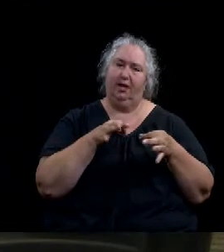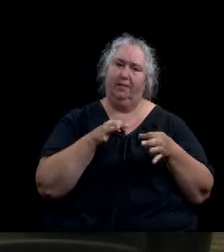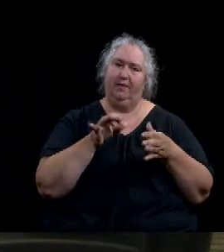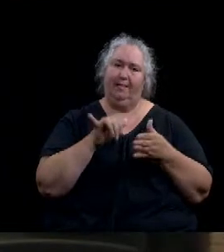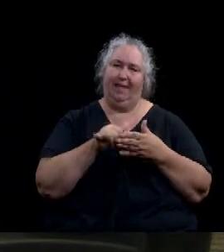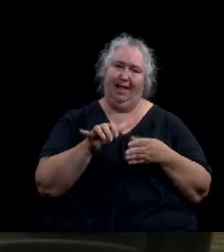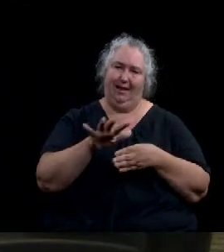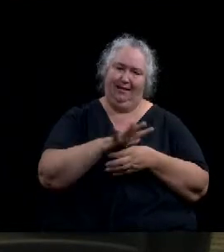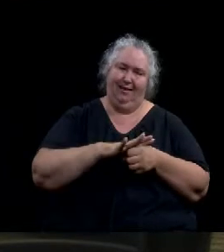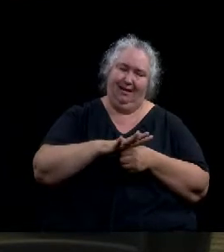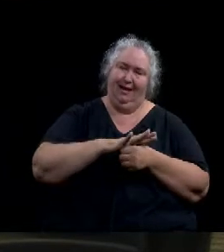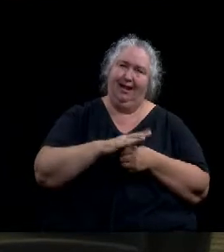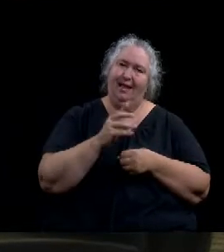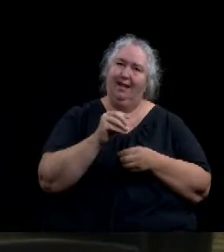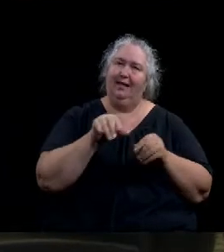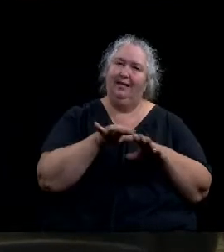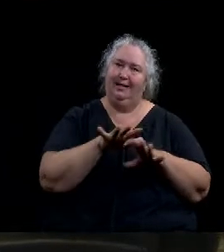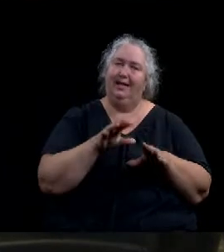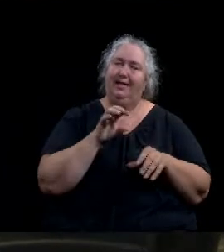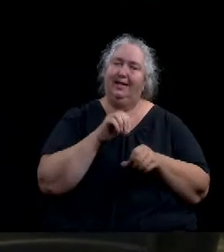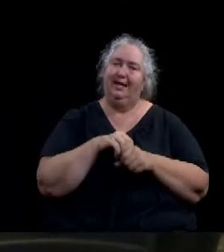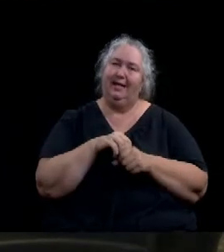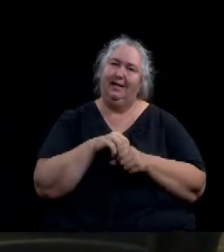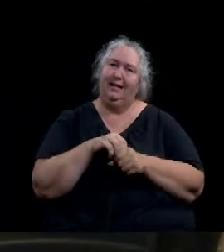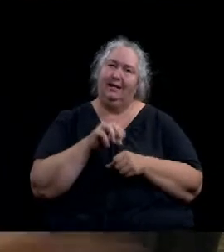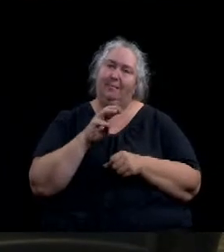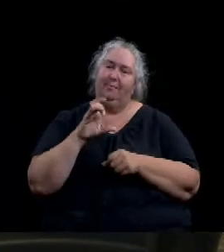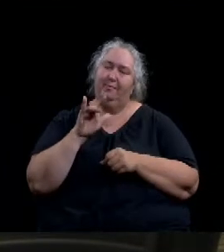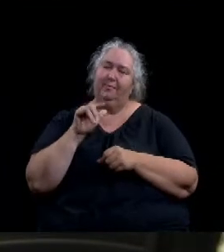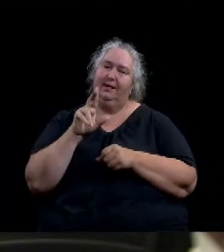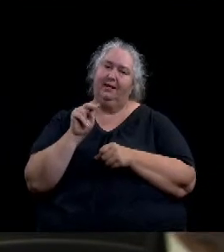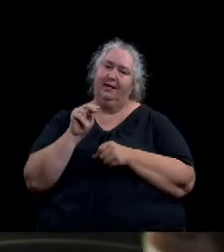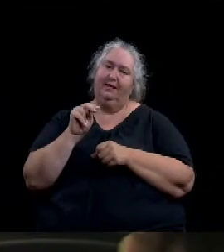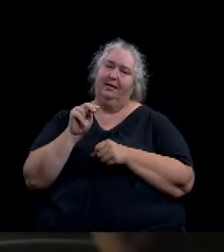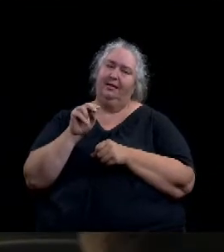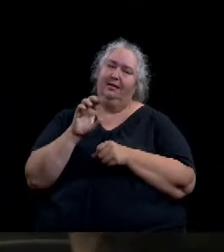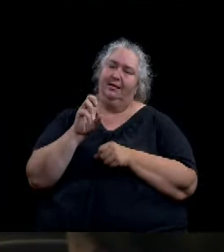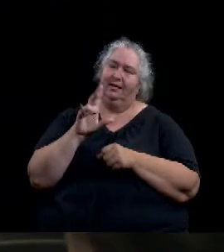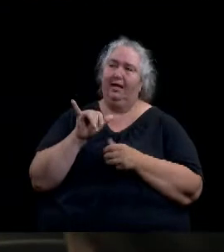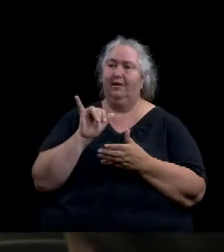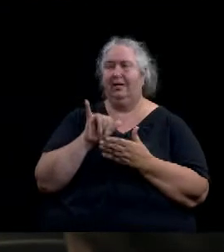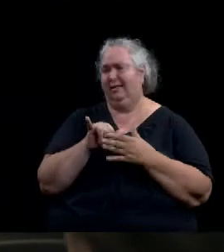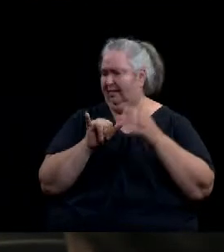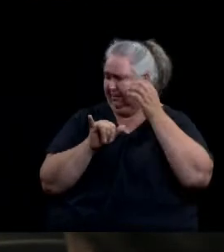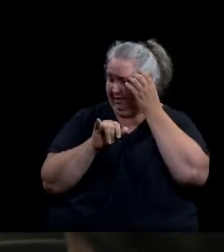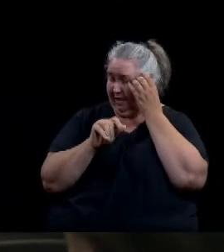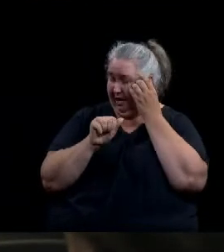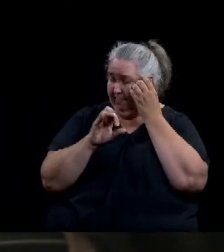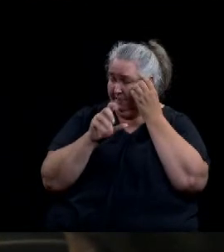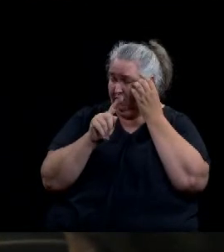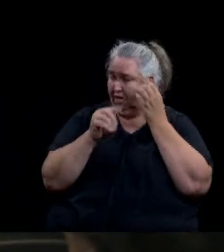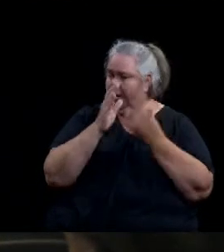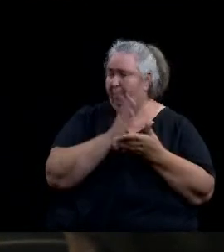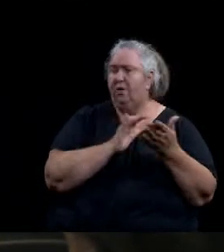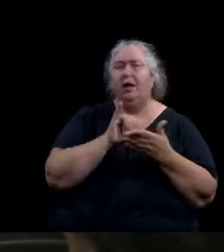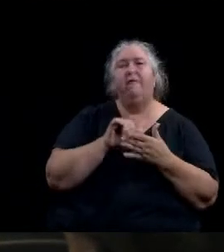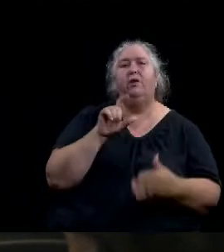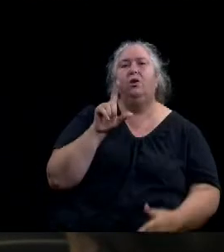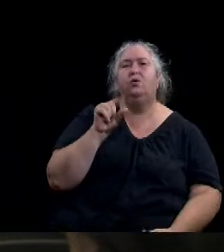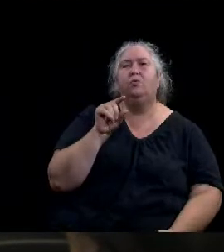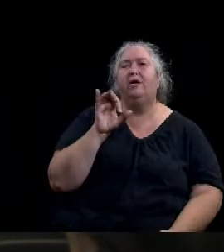out of the T.J. Chambers Grant survey, abstract number seven, being a portion of a 20-foot alley farm lot 10,